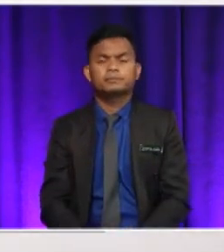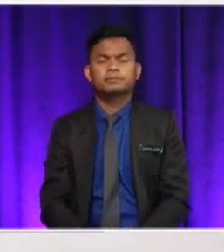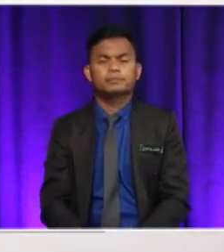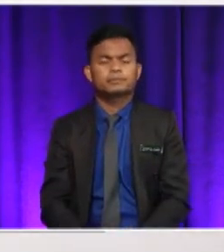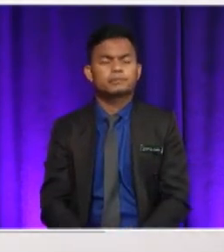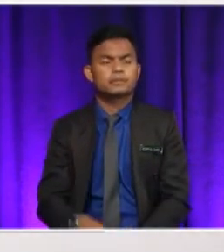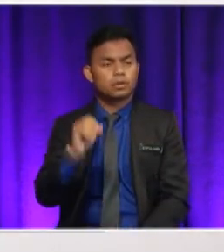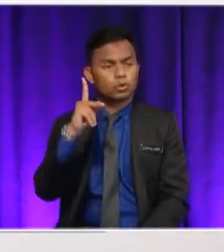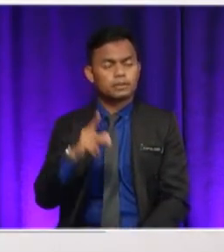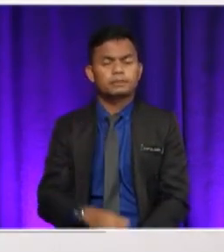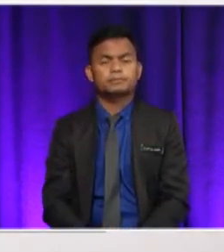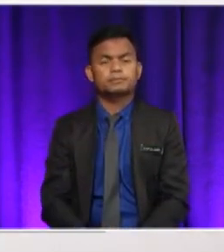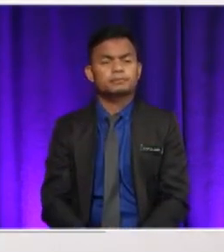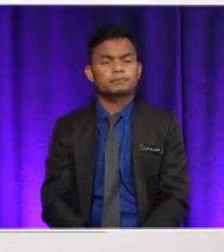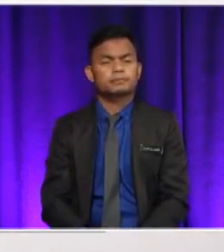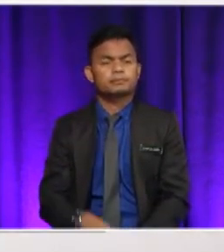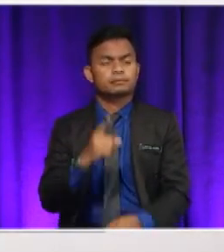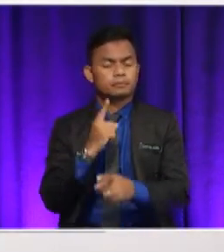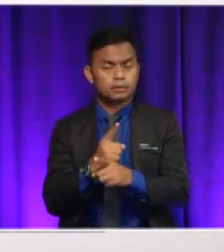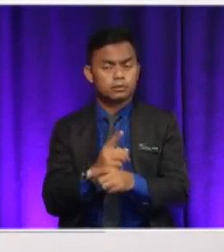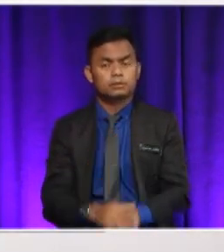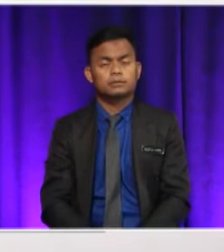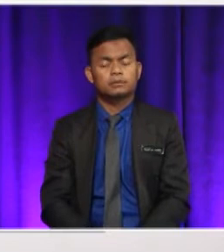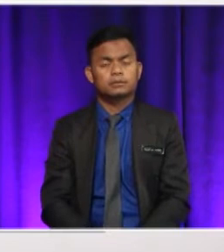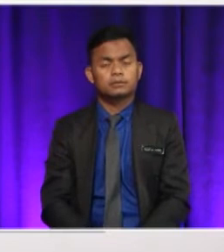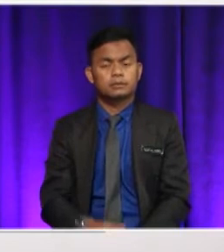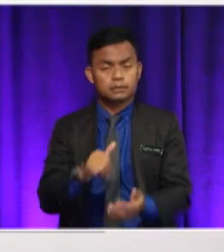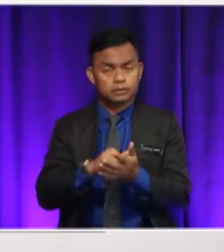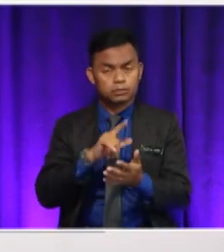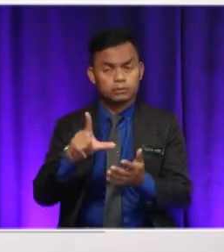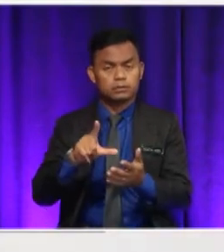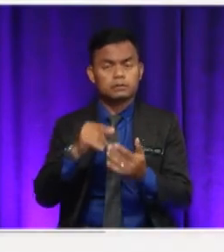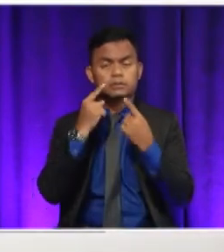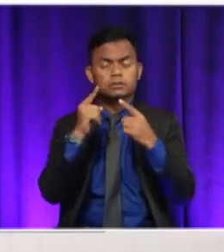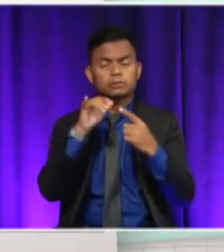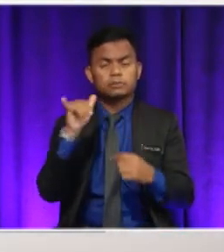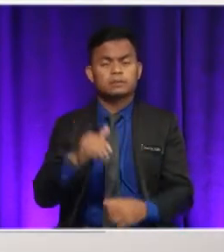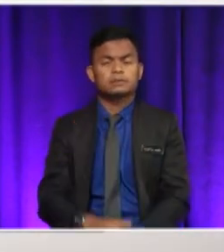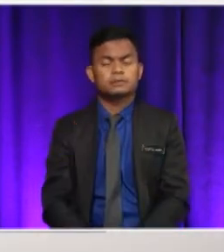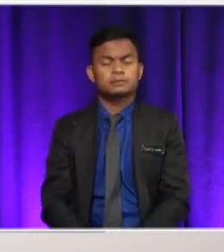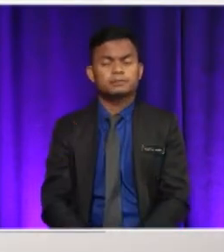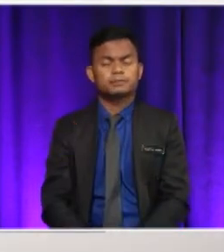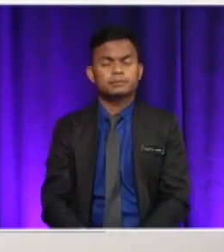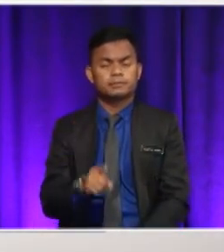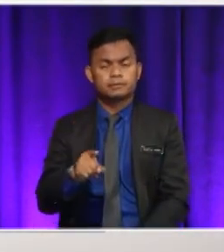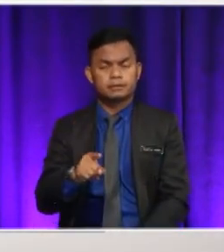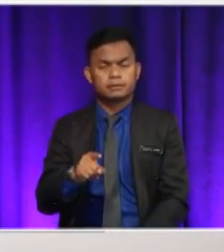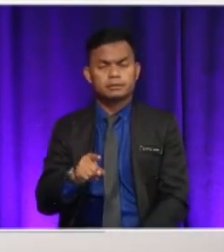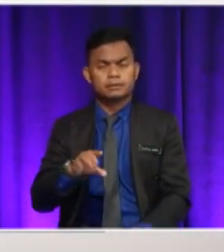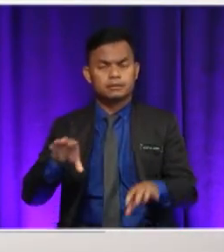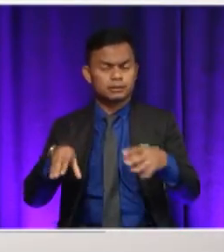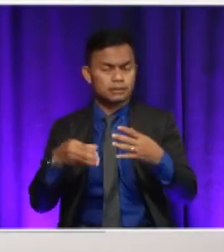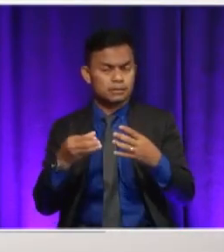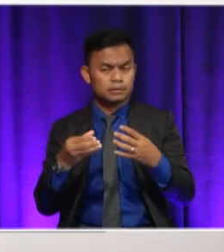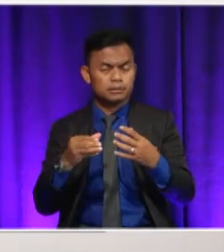Okay. So yes, that's the answer. so he began to face difficulties and he